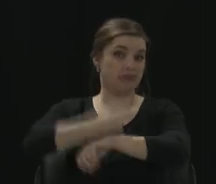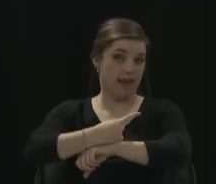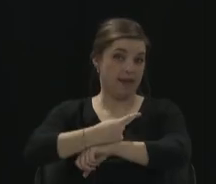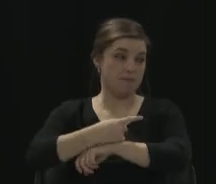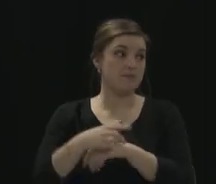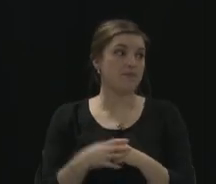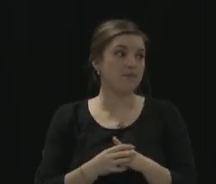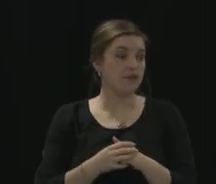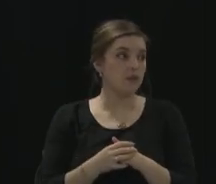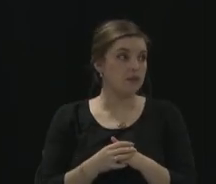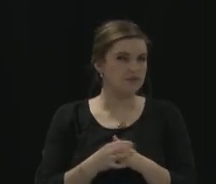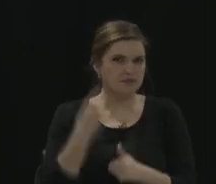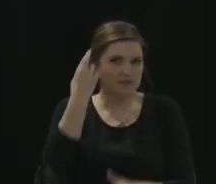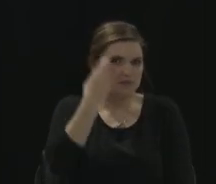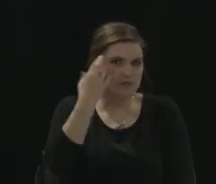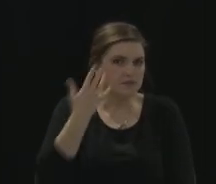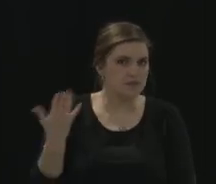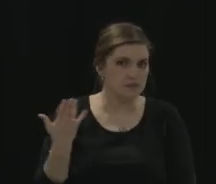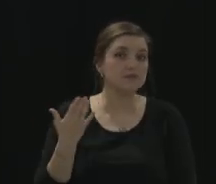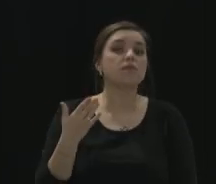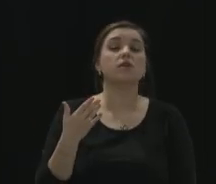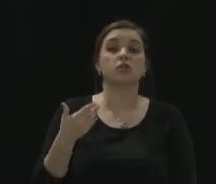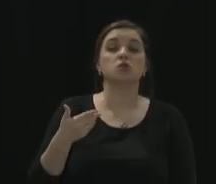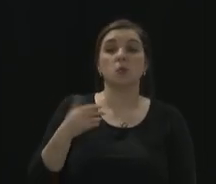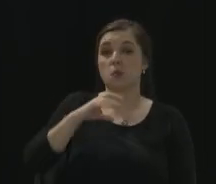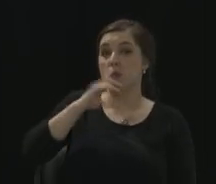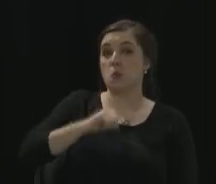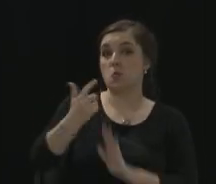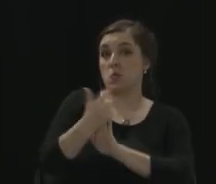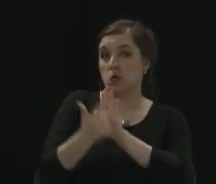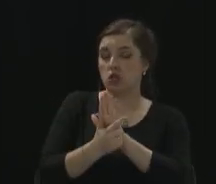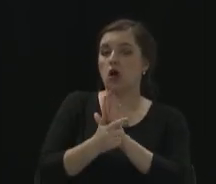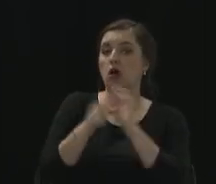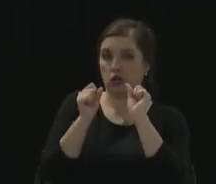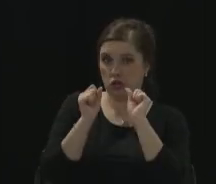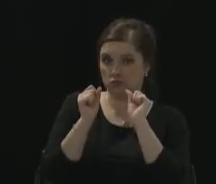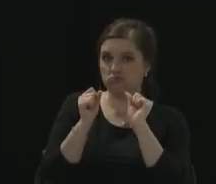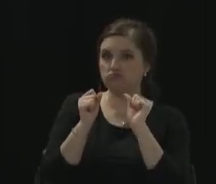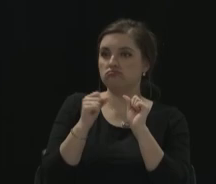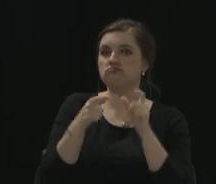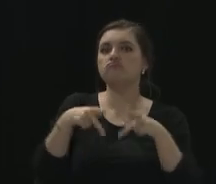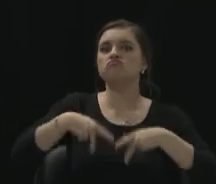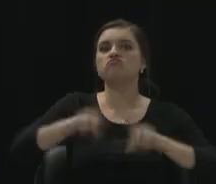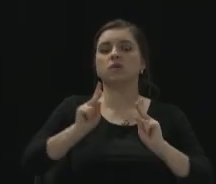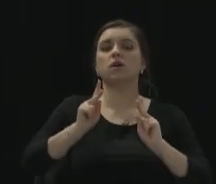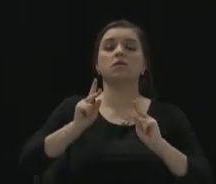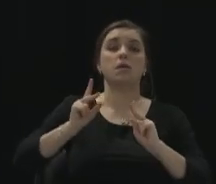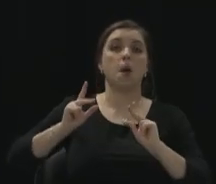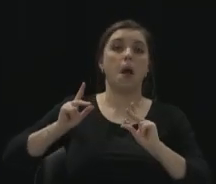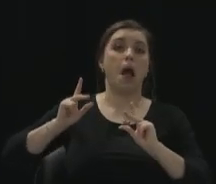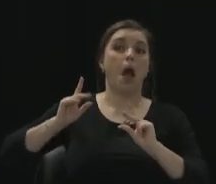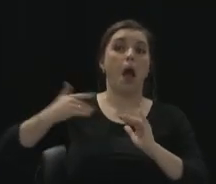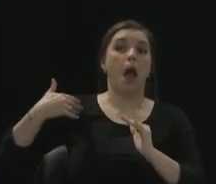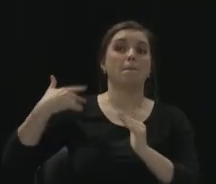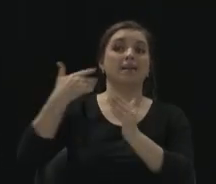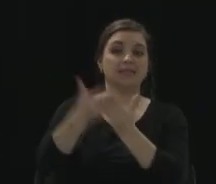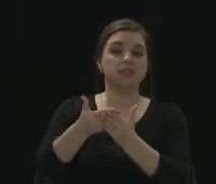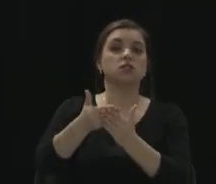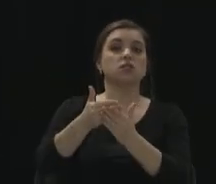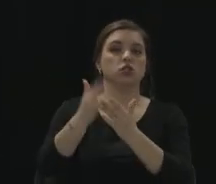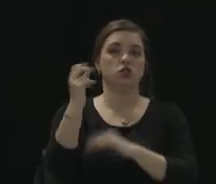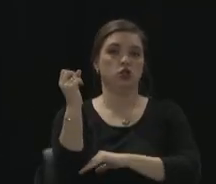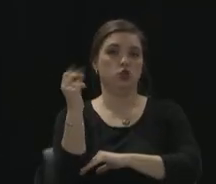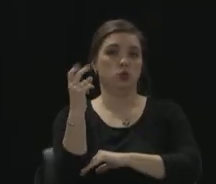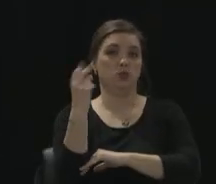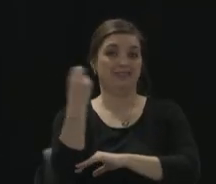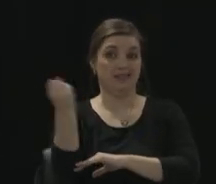is the previous law said you could ask for it up till noon on Saturday before the election day. And